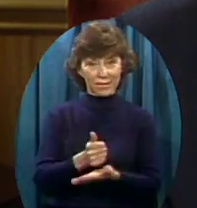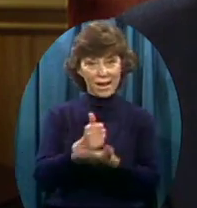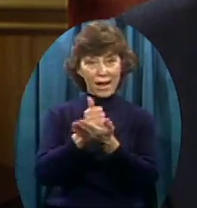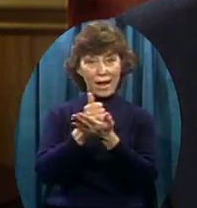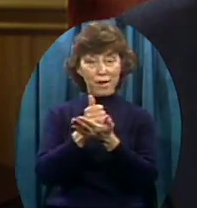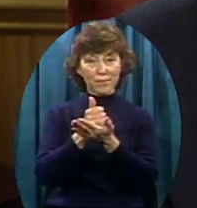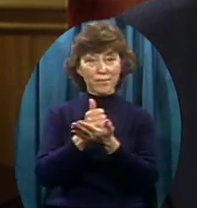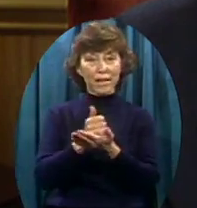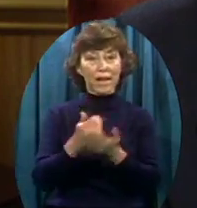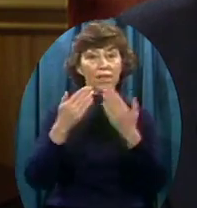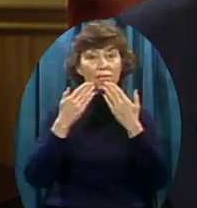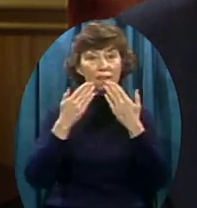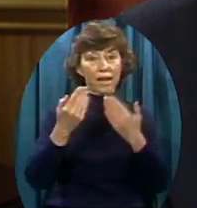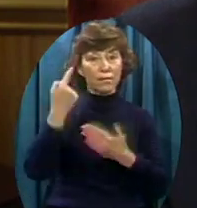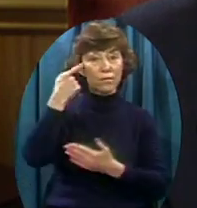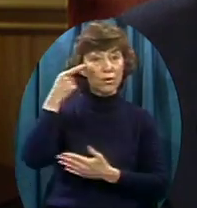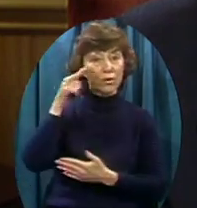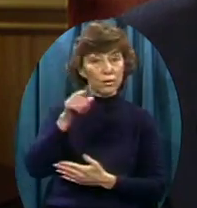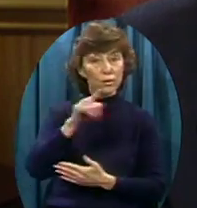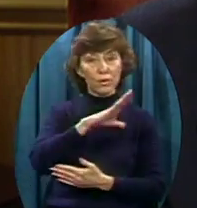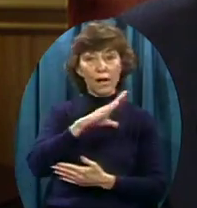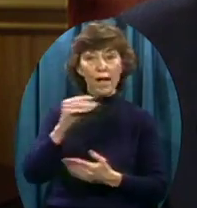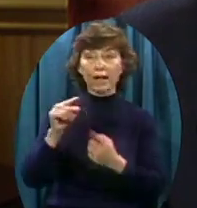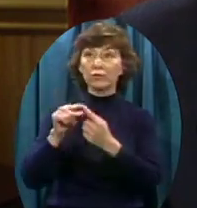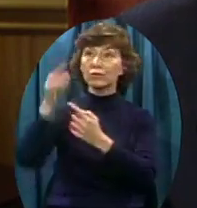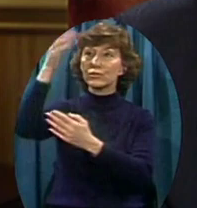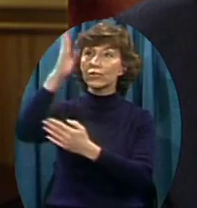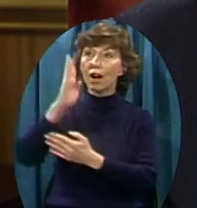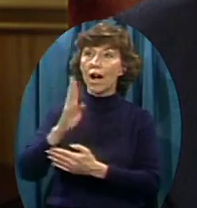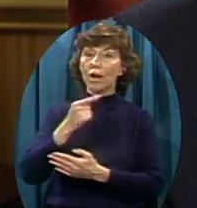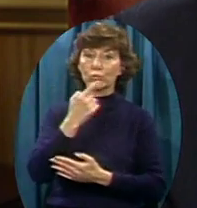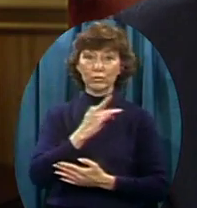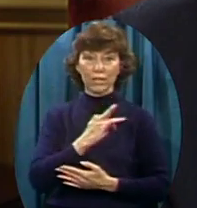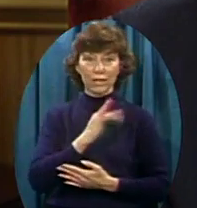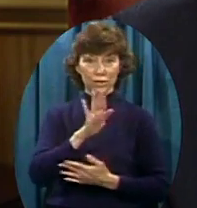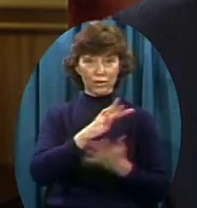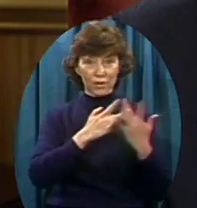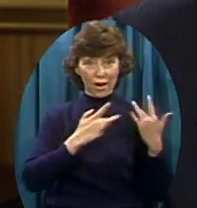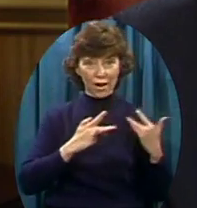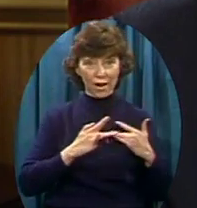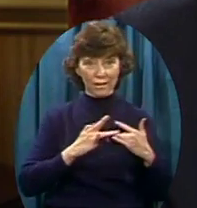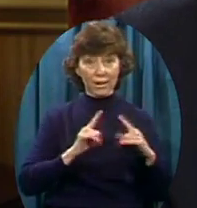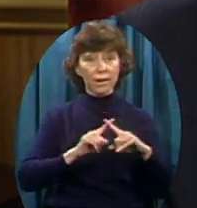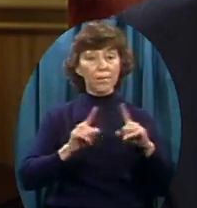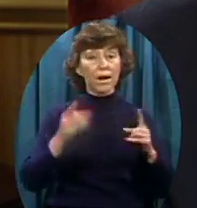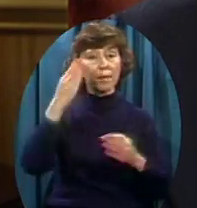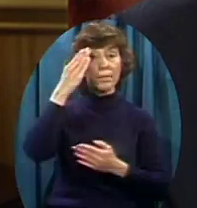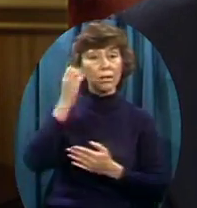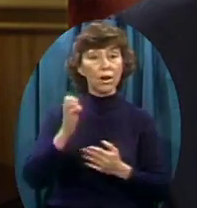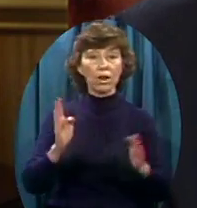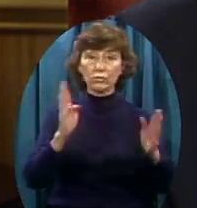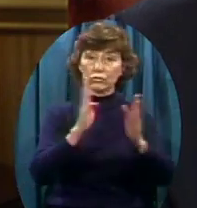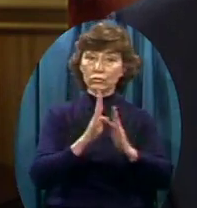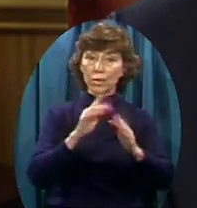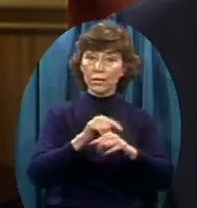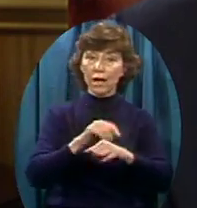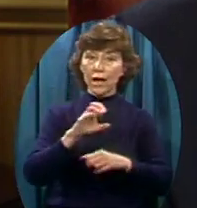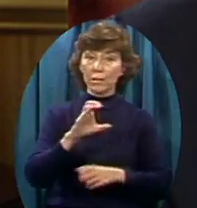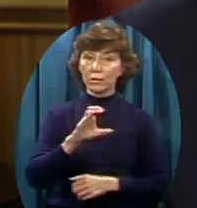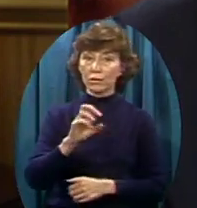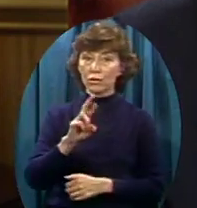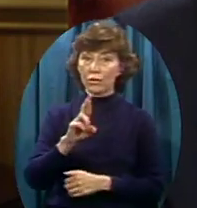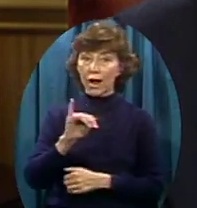grateful to you and to our God who spoke to your hearts. But because of the crisis we've been through, at the close